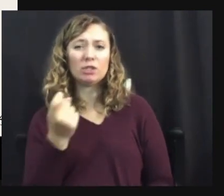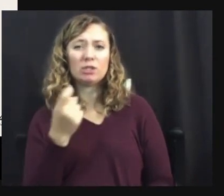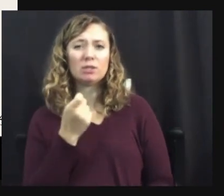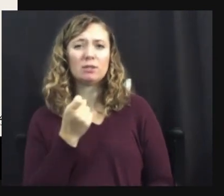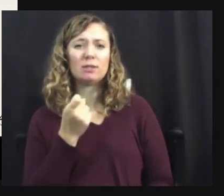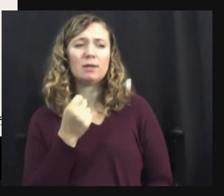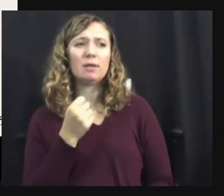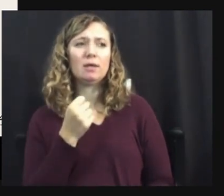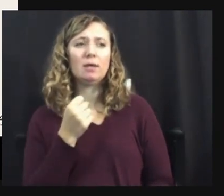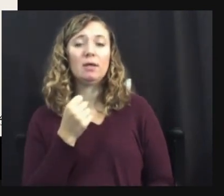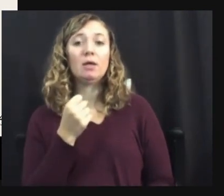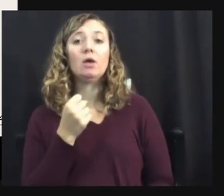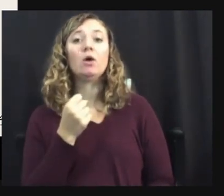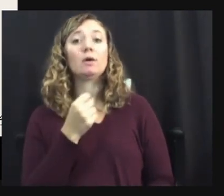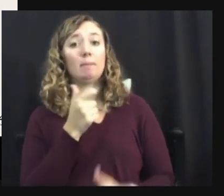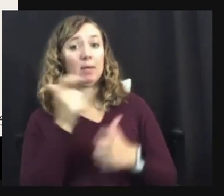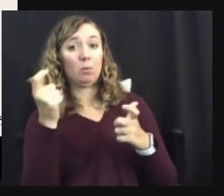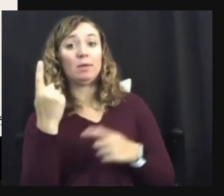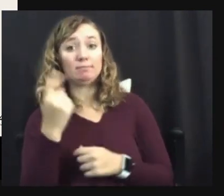Okay. This one's a big one.